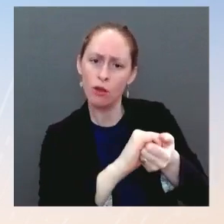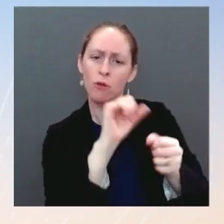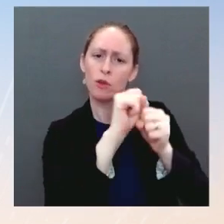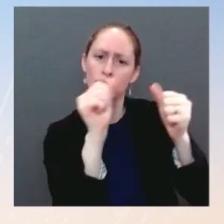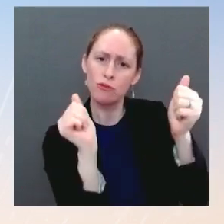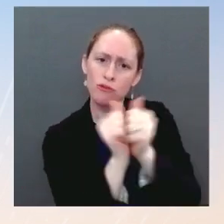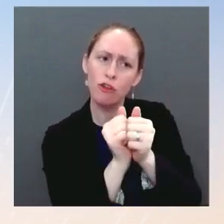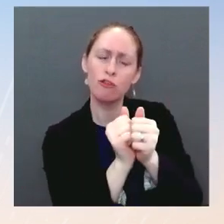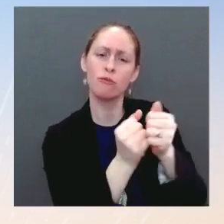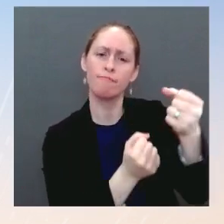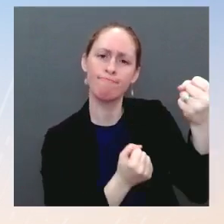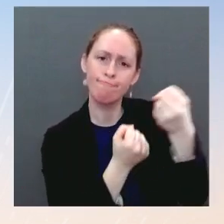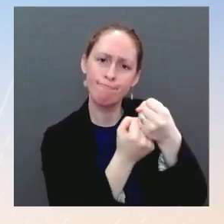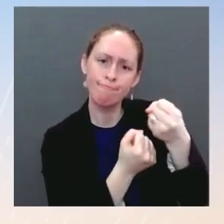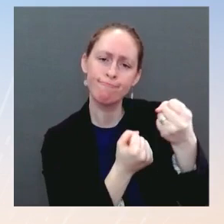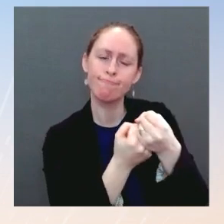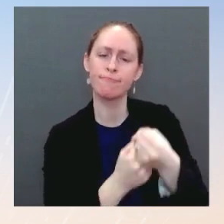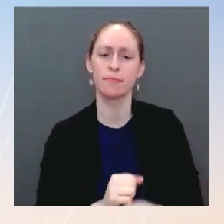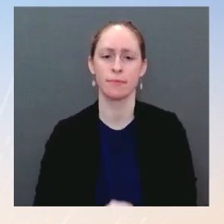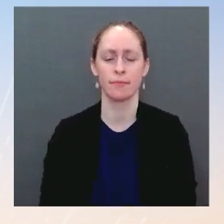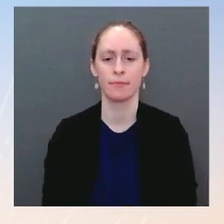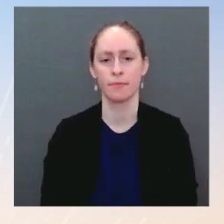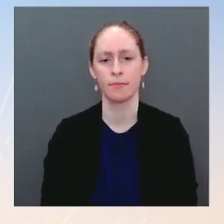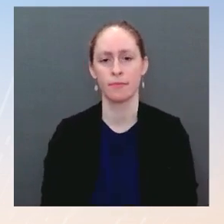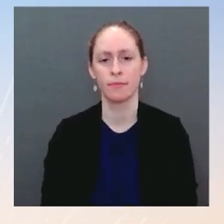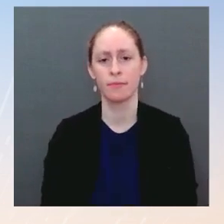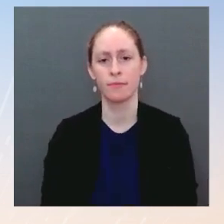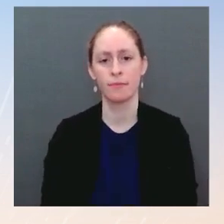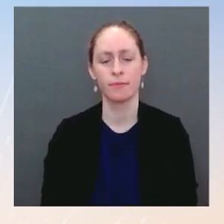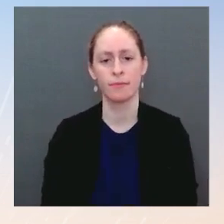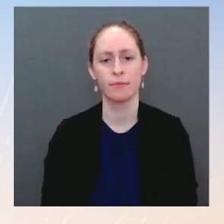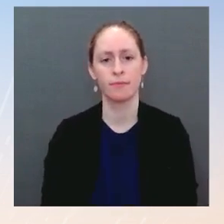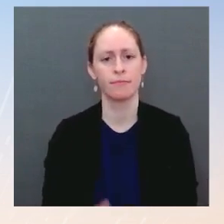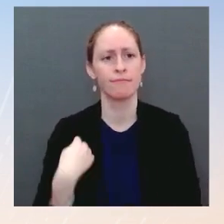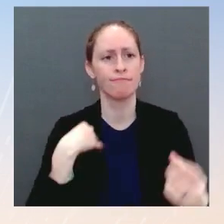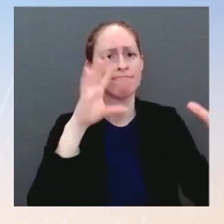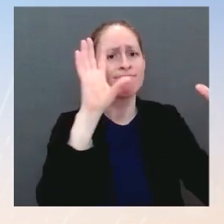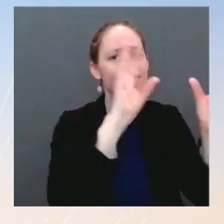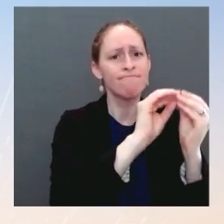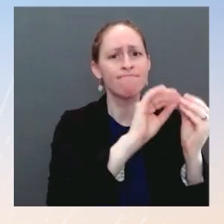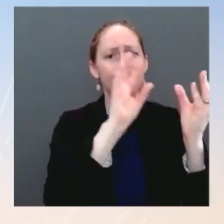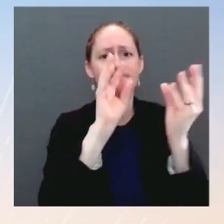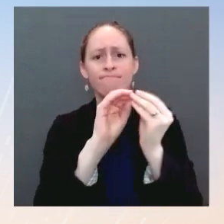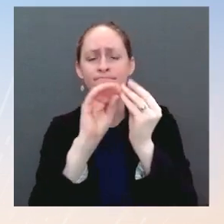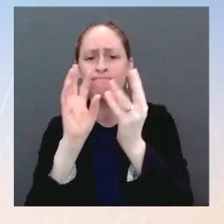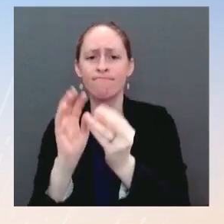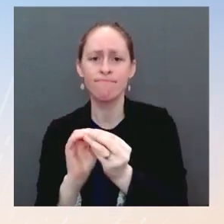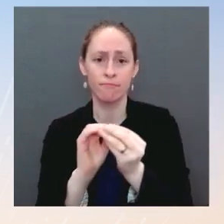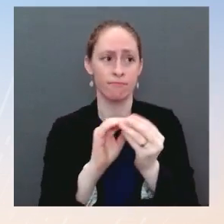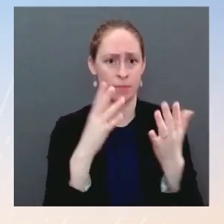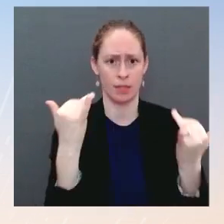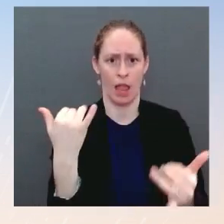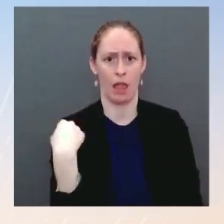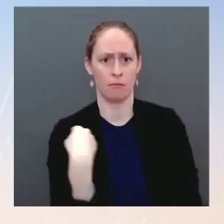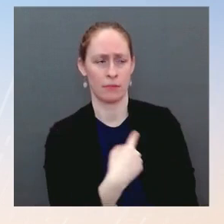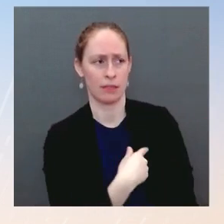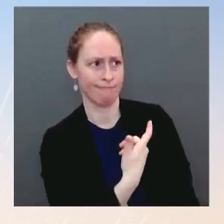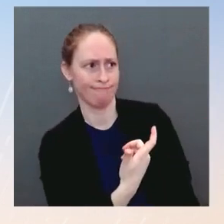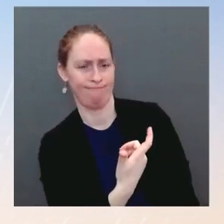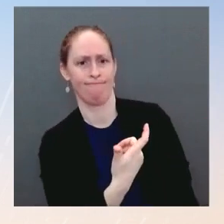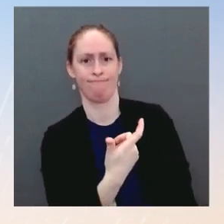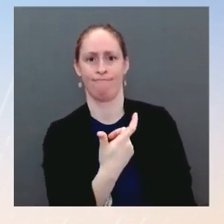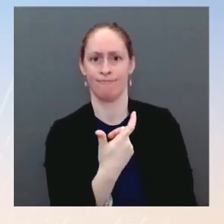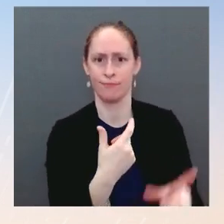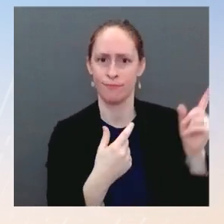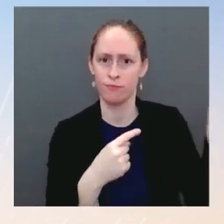formats, as we look to the aggressive behavior of Russia, speaks to that, speaks to it doesn't happen by accident.